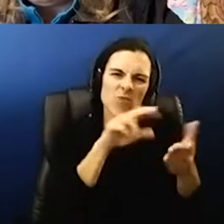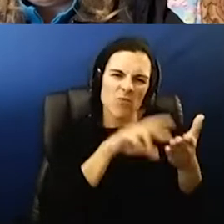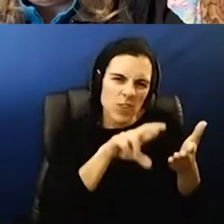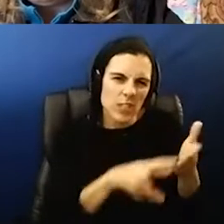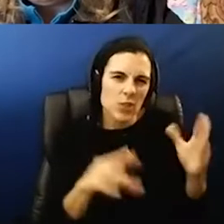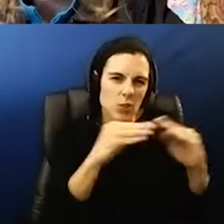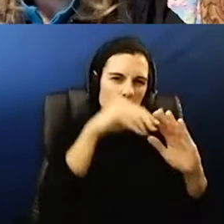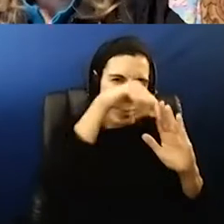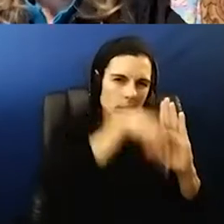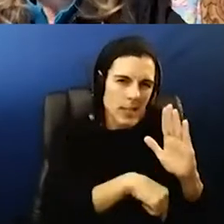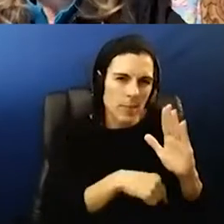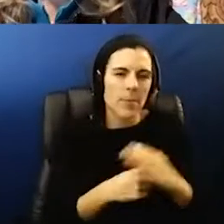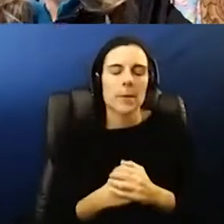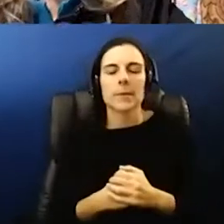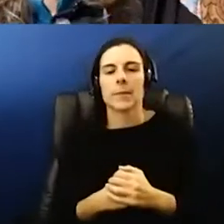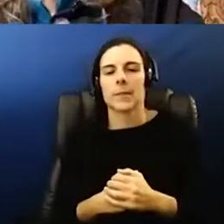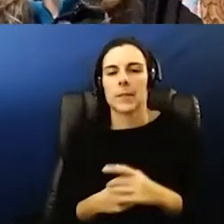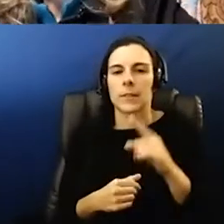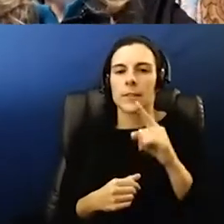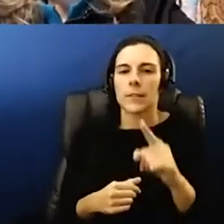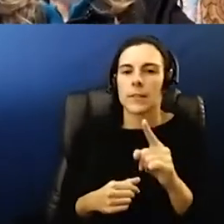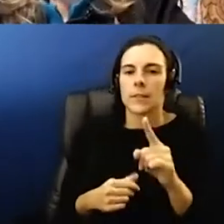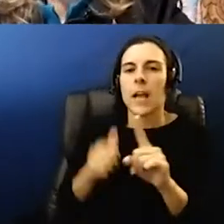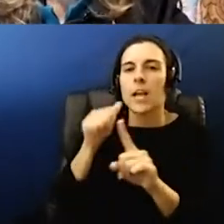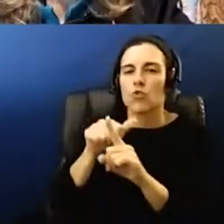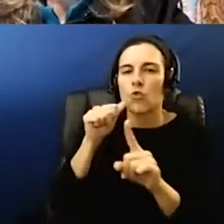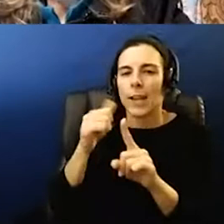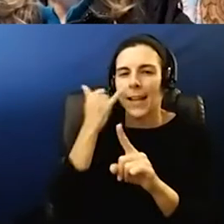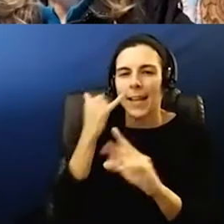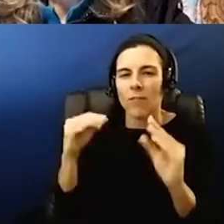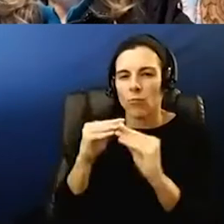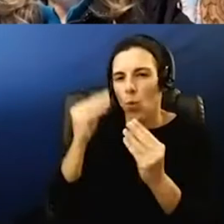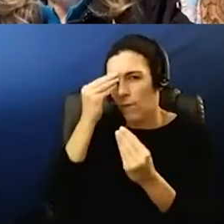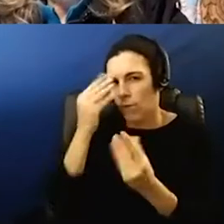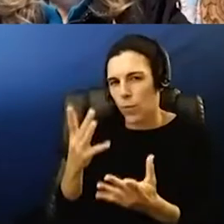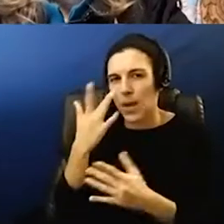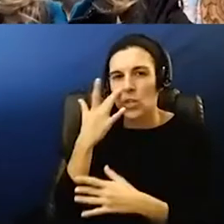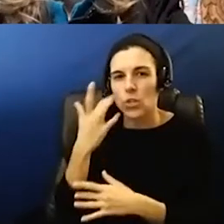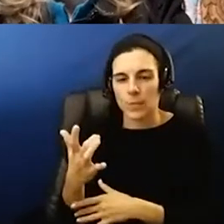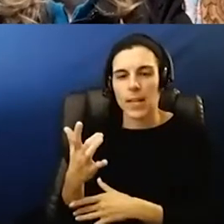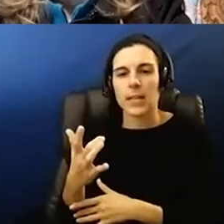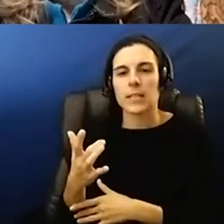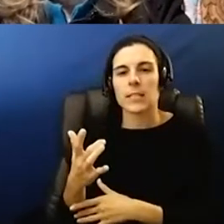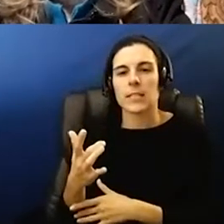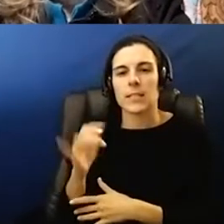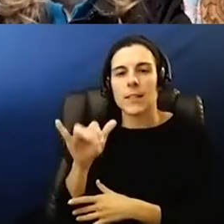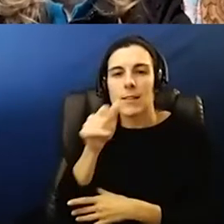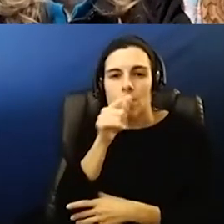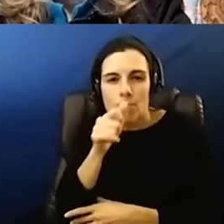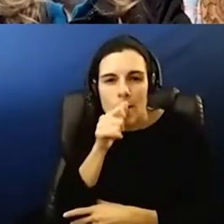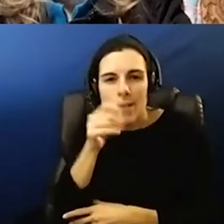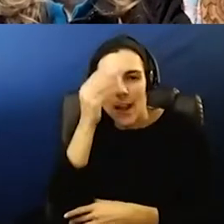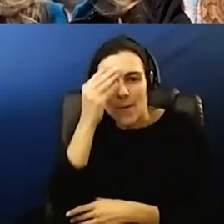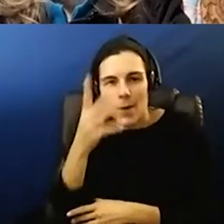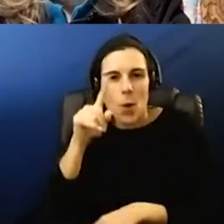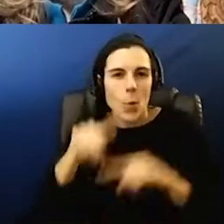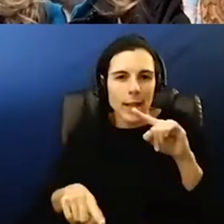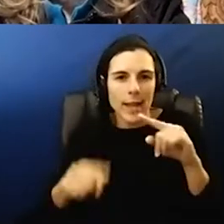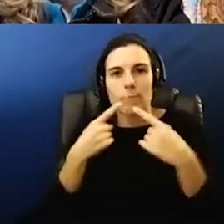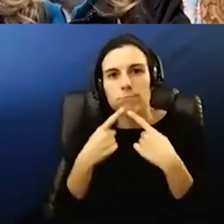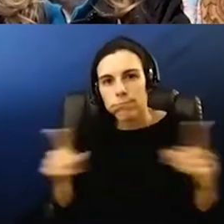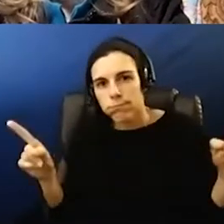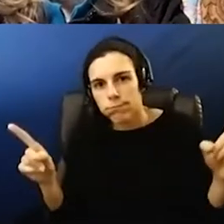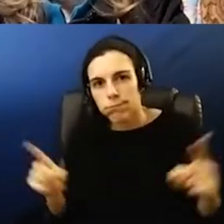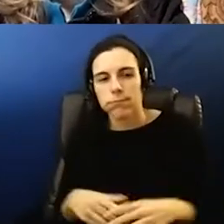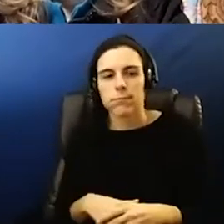bit more right and the tricky part of that if we do find out more information because that's that's uh private information we're not able to share it